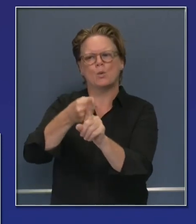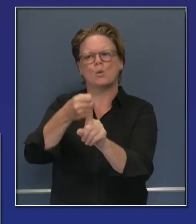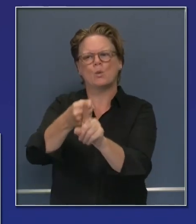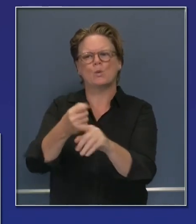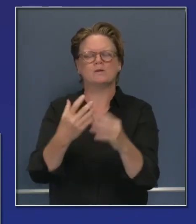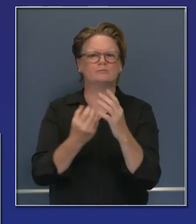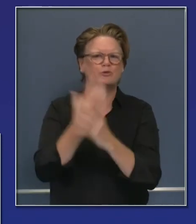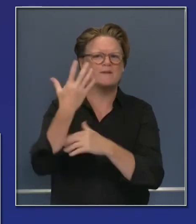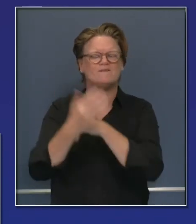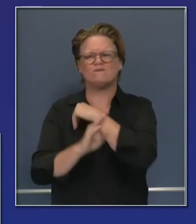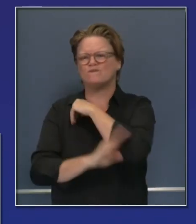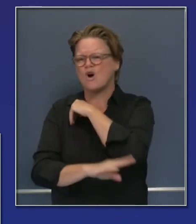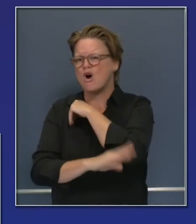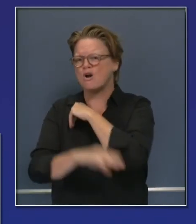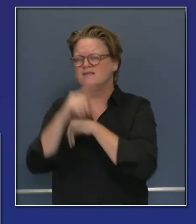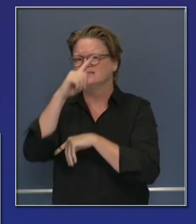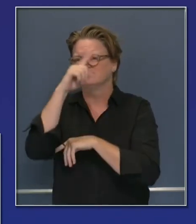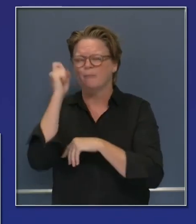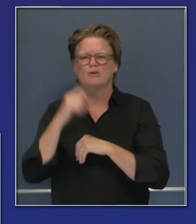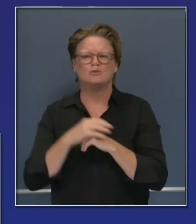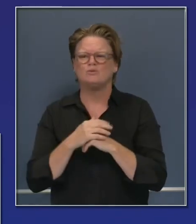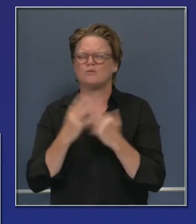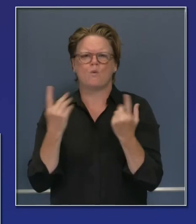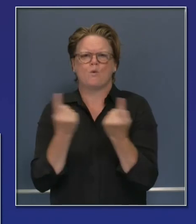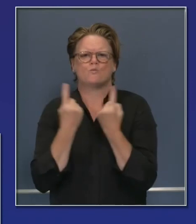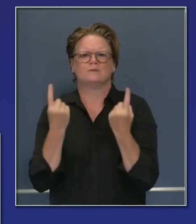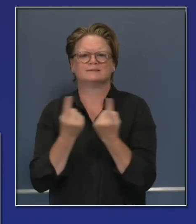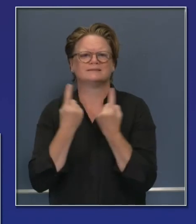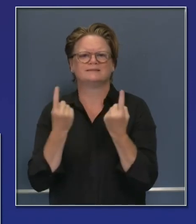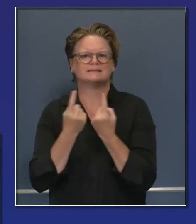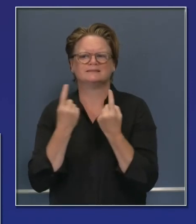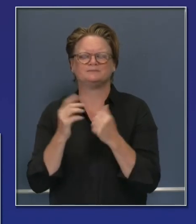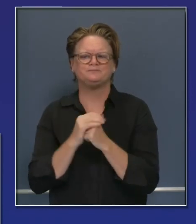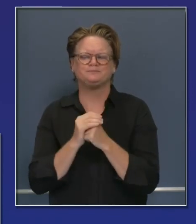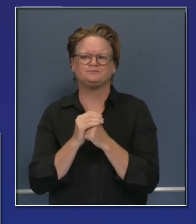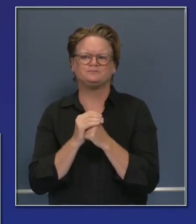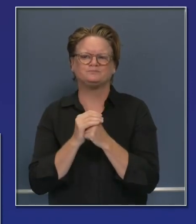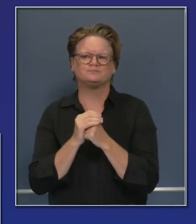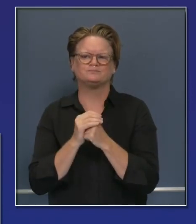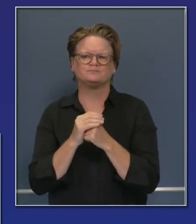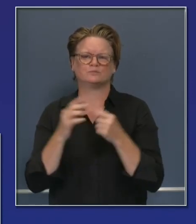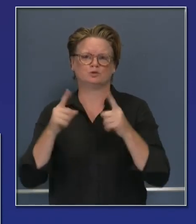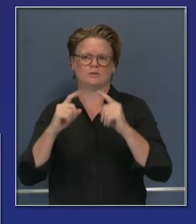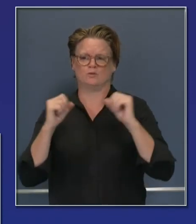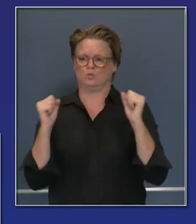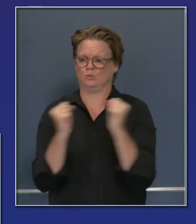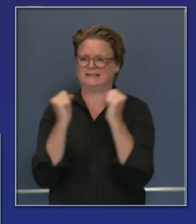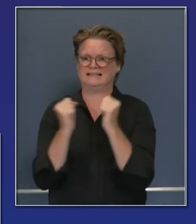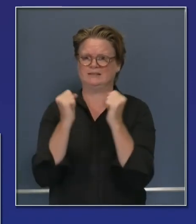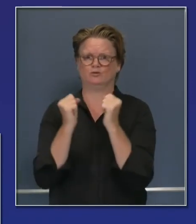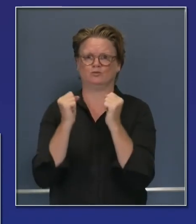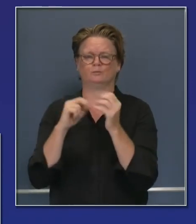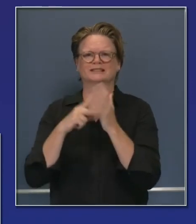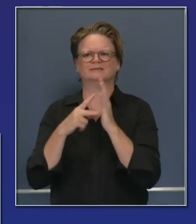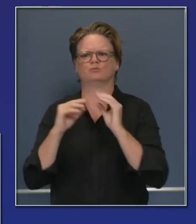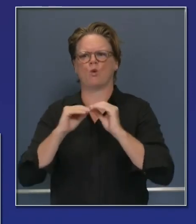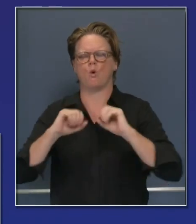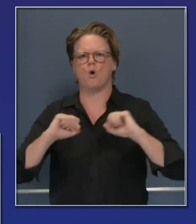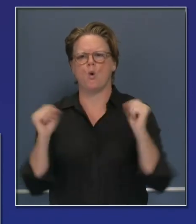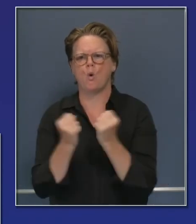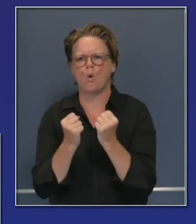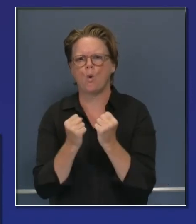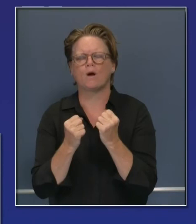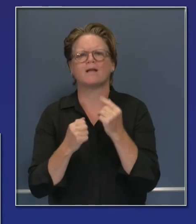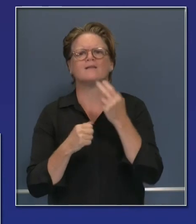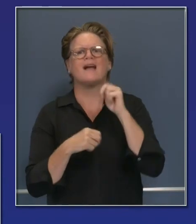being impacted, shoulder seasons, wet's getting wetter, not just the hot's getting hotter, snowpack impacts and the